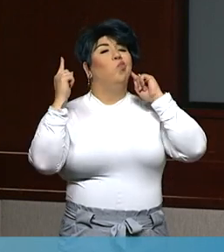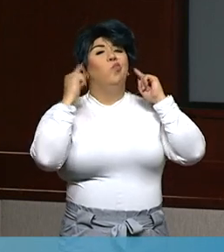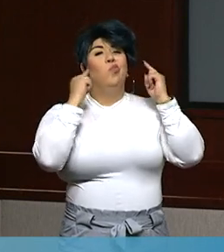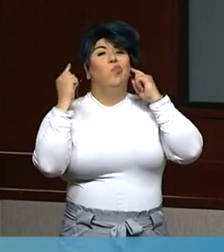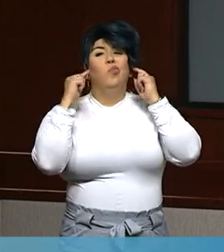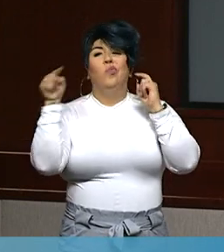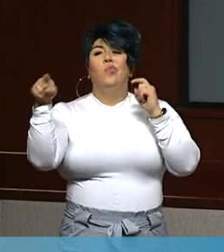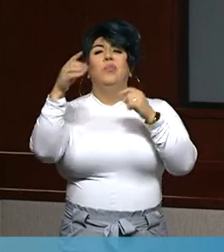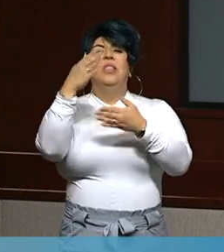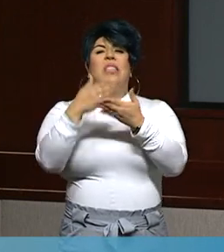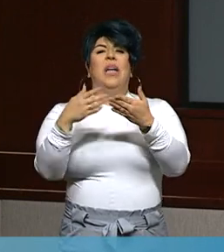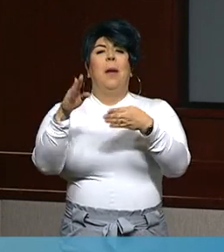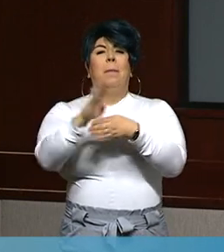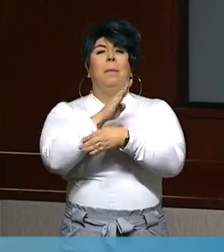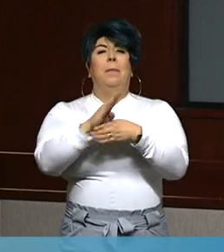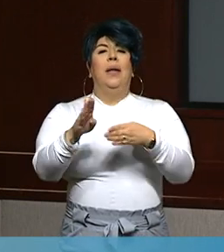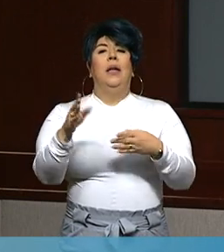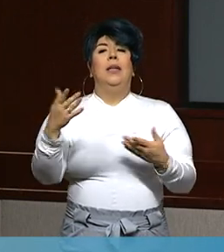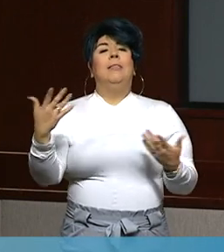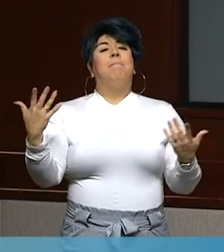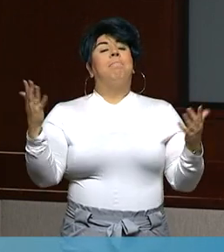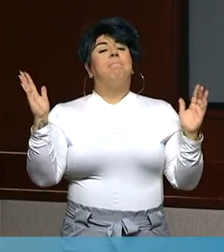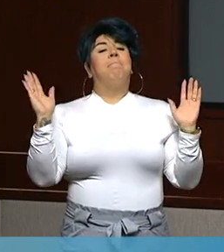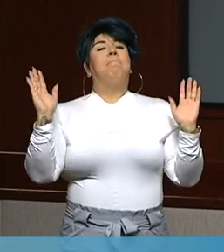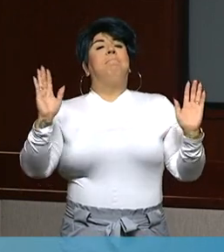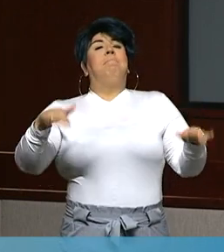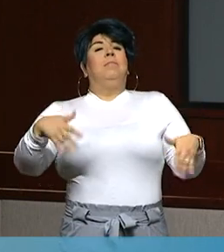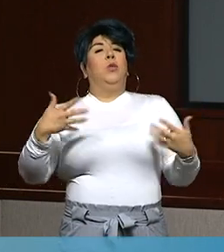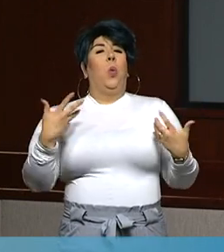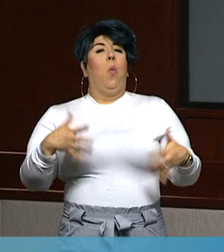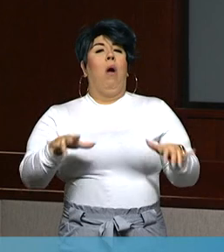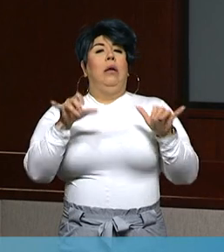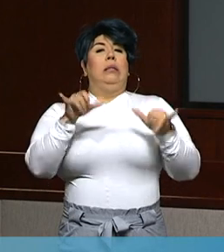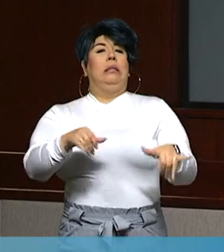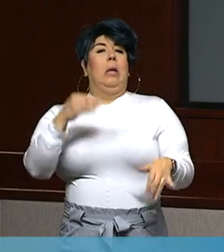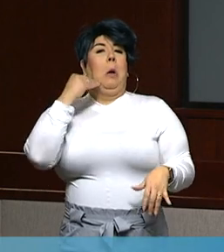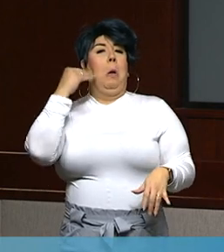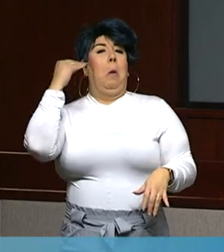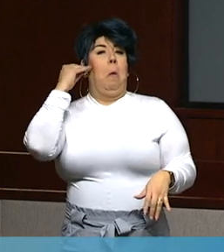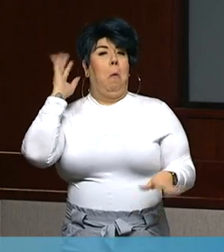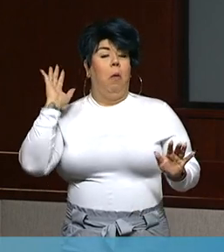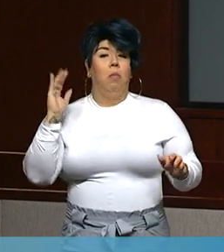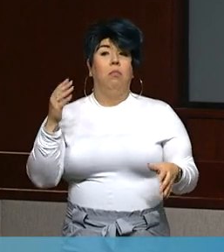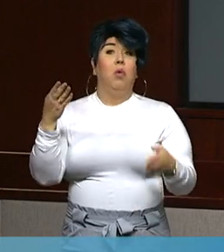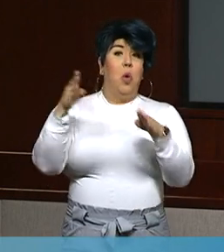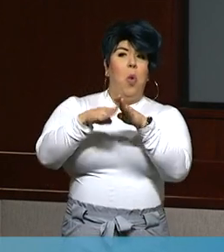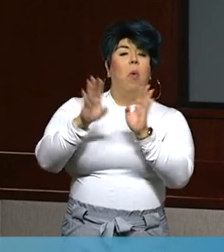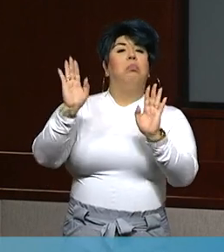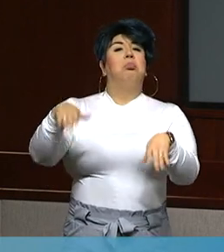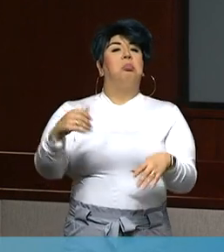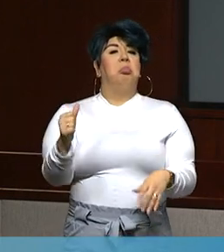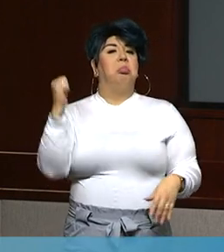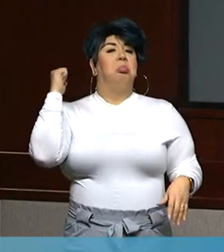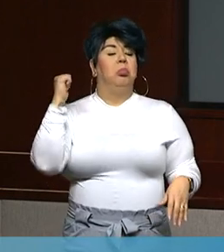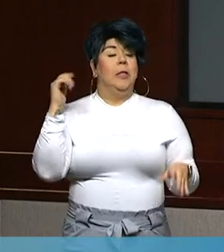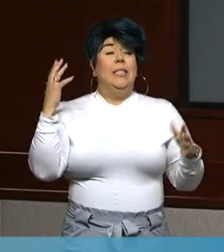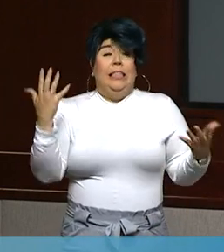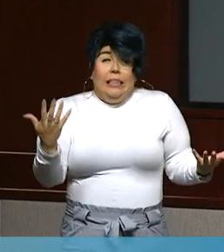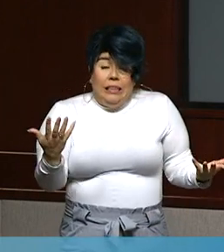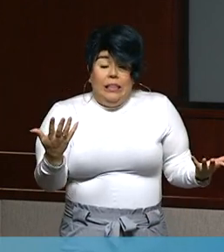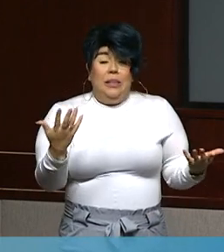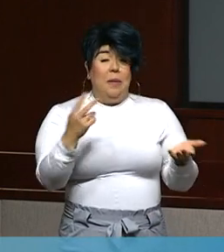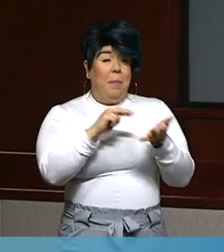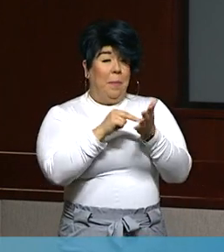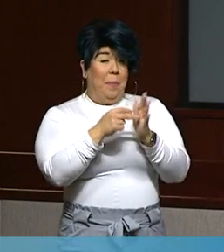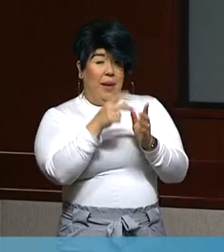kind of not choosing to follow a stay-at-home order and recommended closures. So our question is what role does